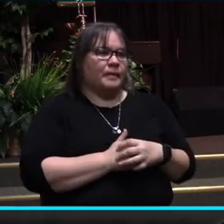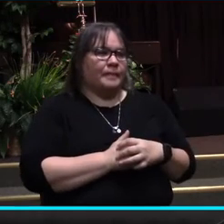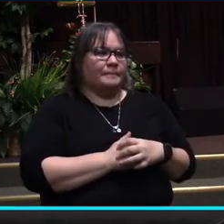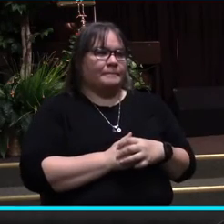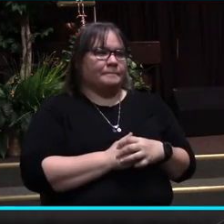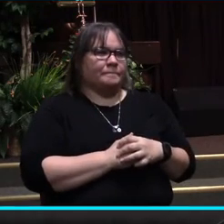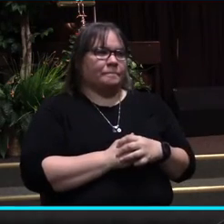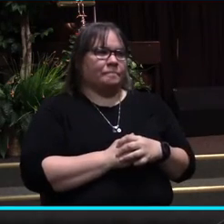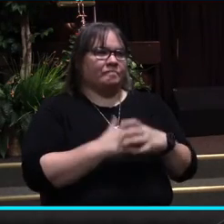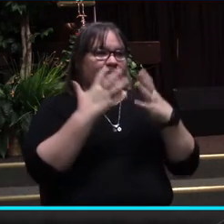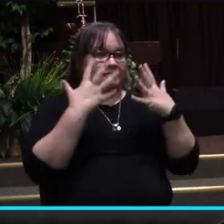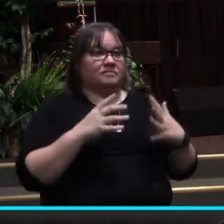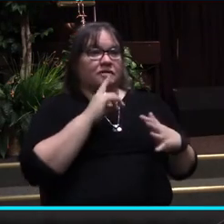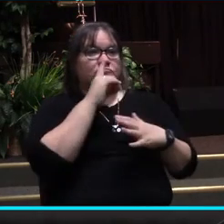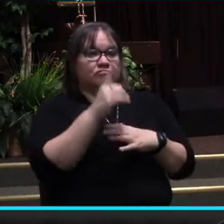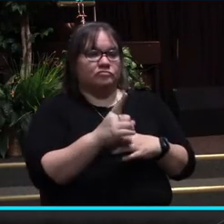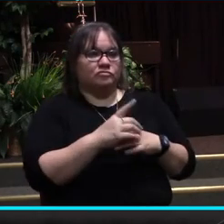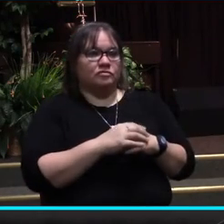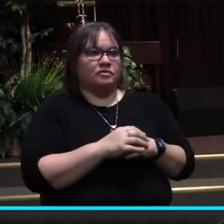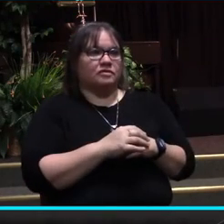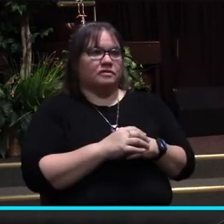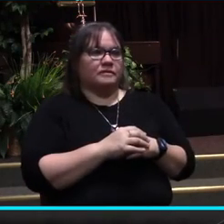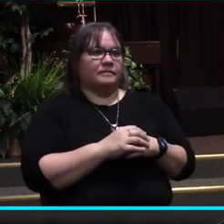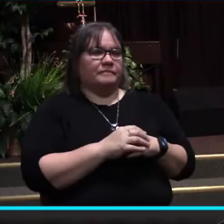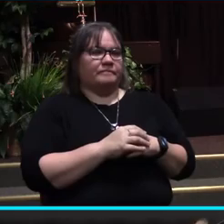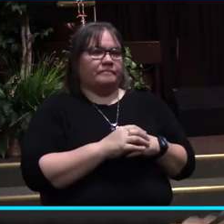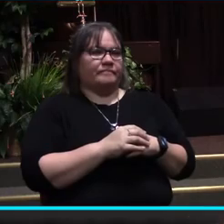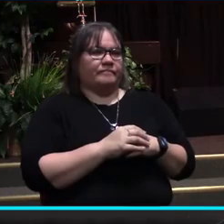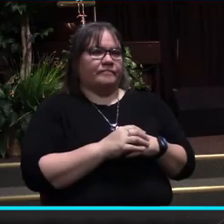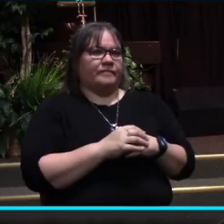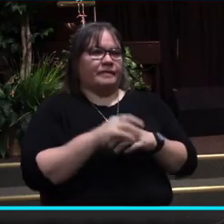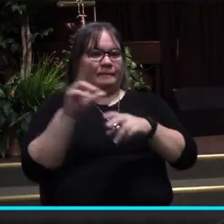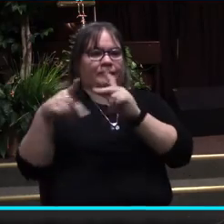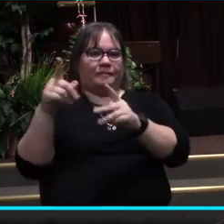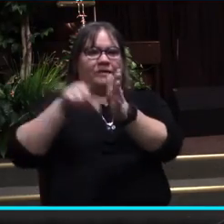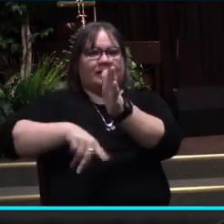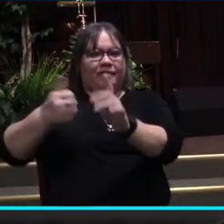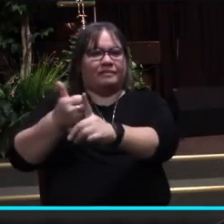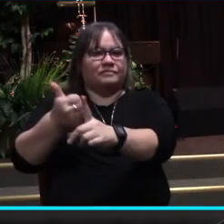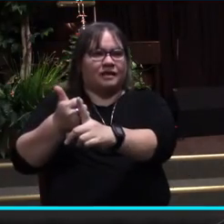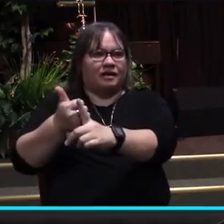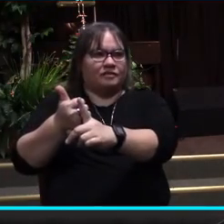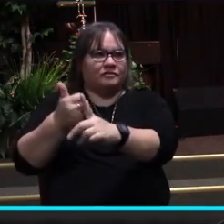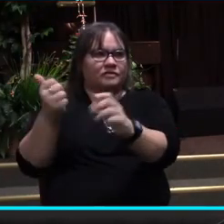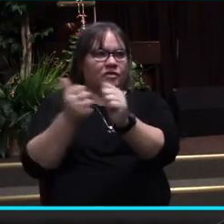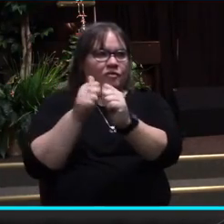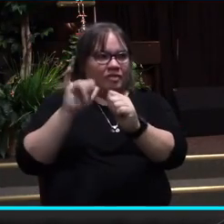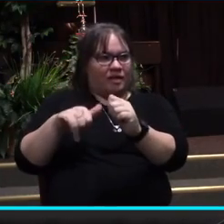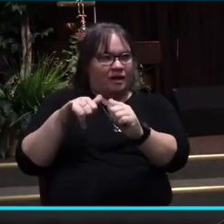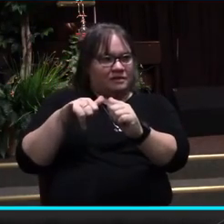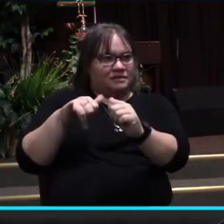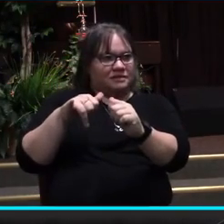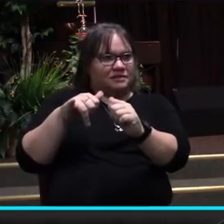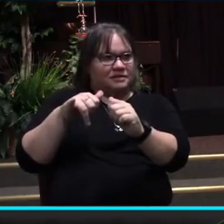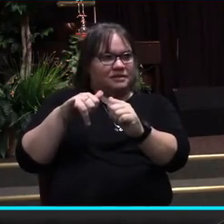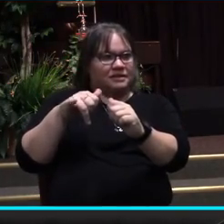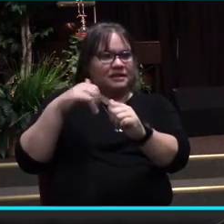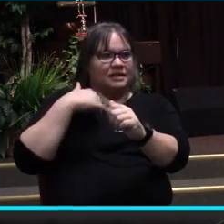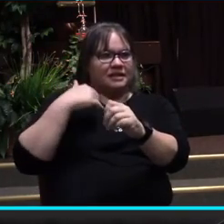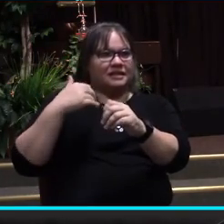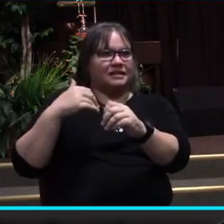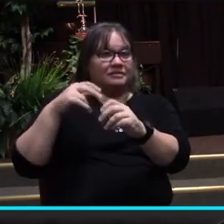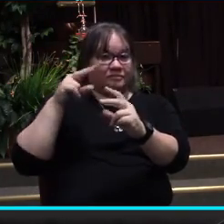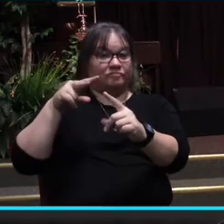The very sad truth is that the suicide rate of individuals with gender dysphoria is statistically